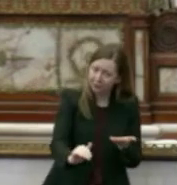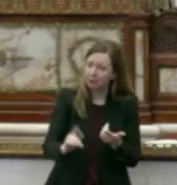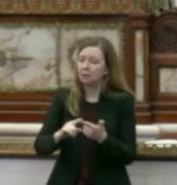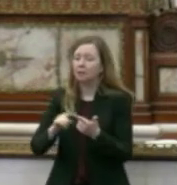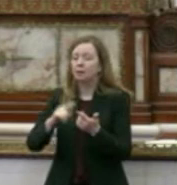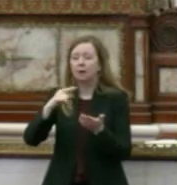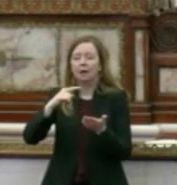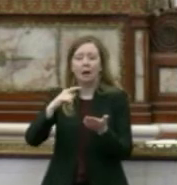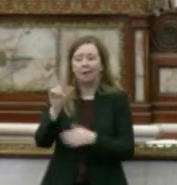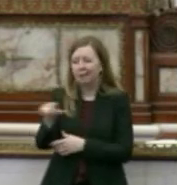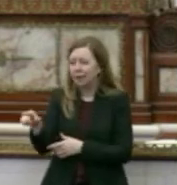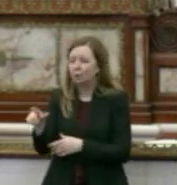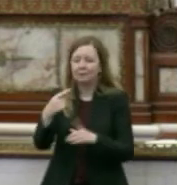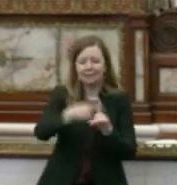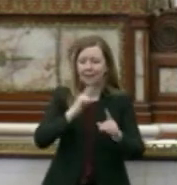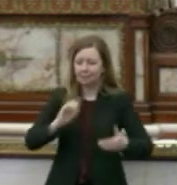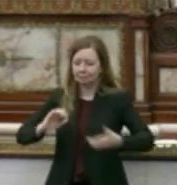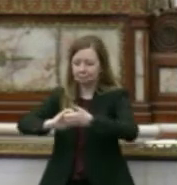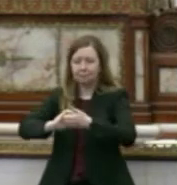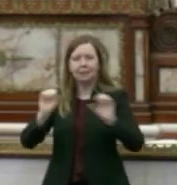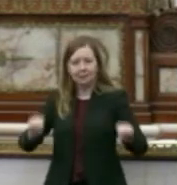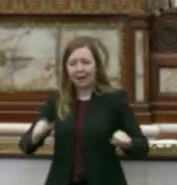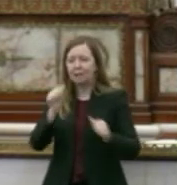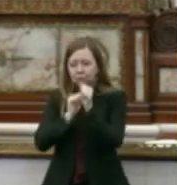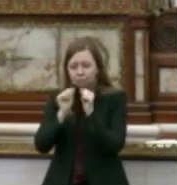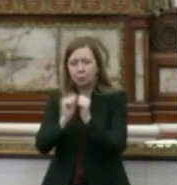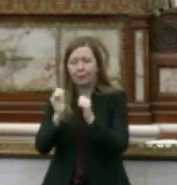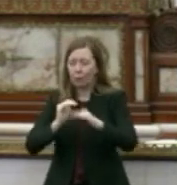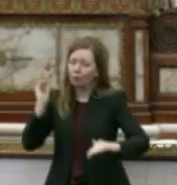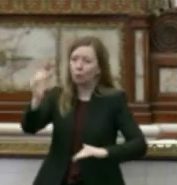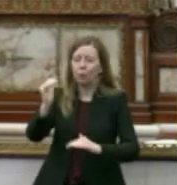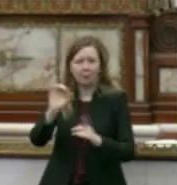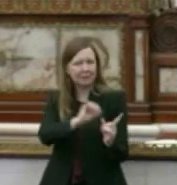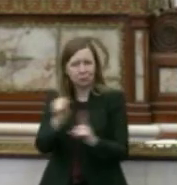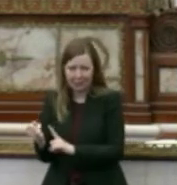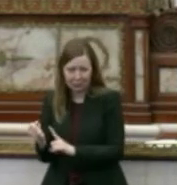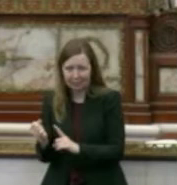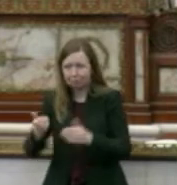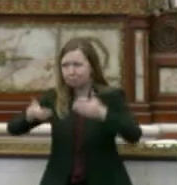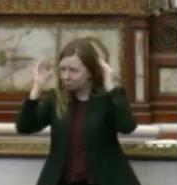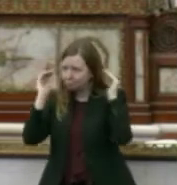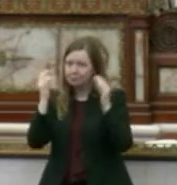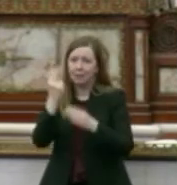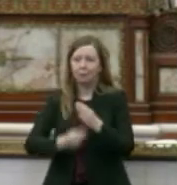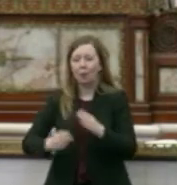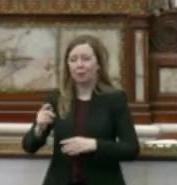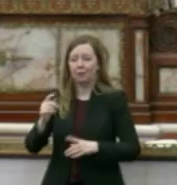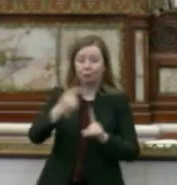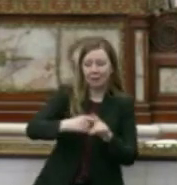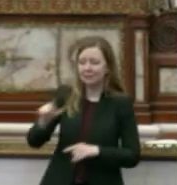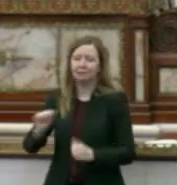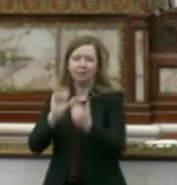fees, landlords and tenants are better able to cope with overwhelming circumstances that both landlords and tenants face